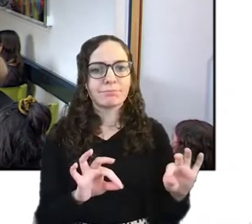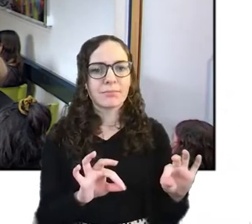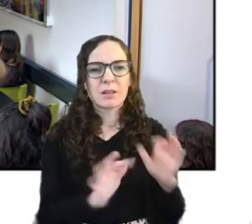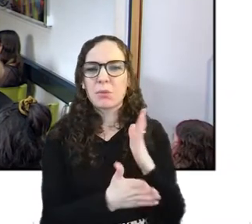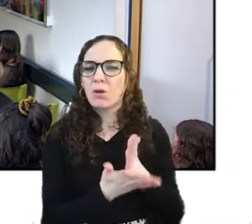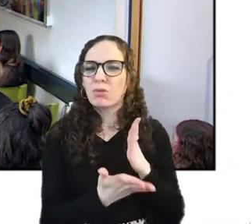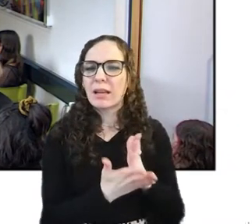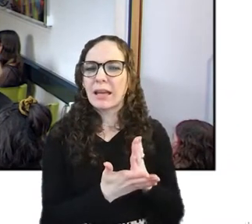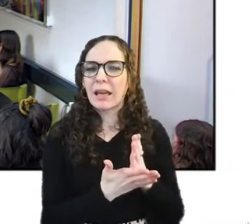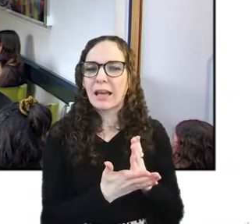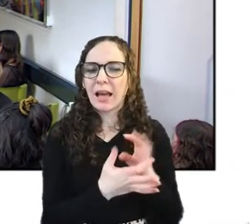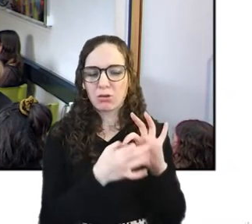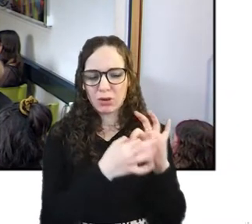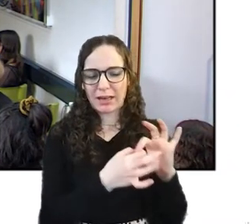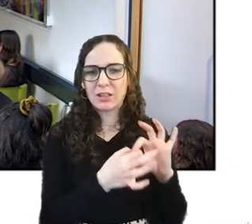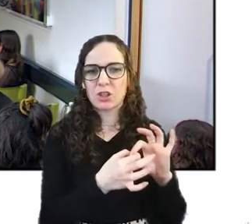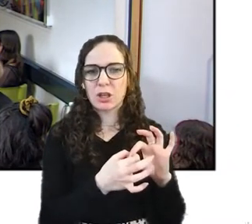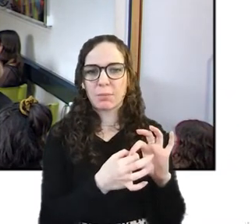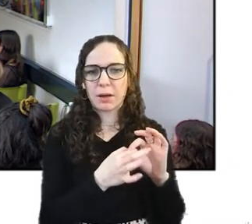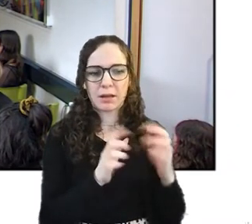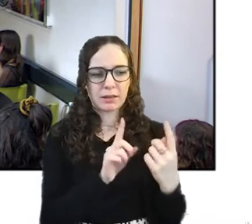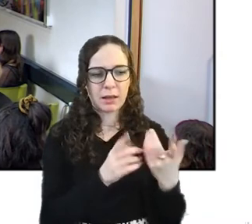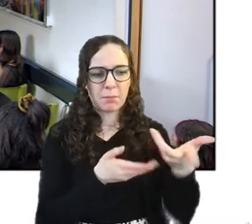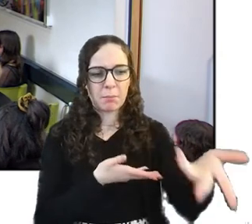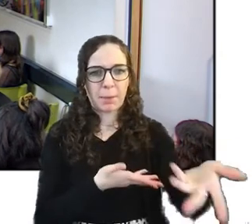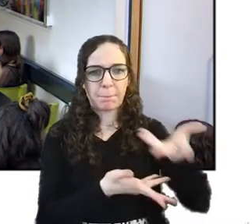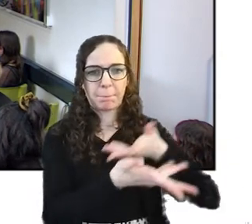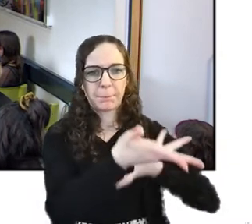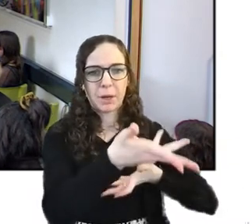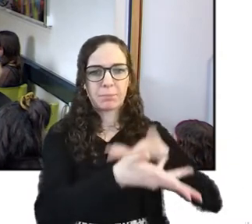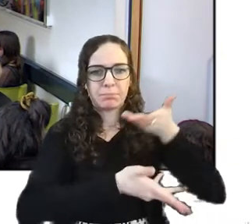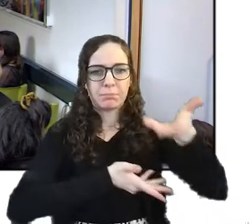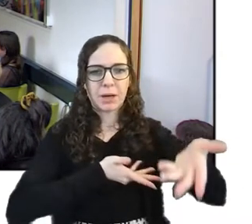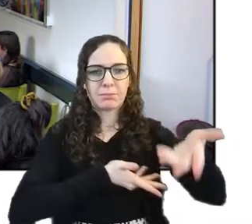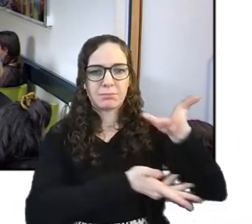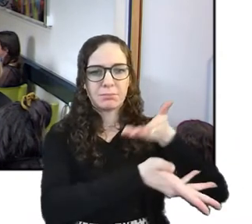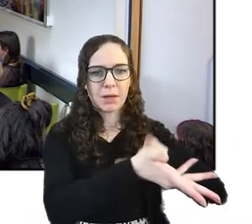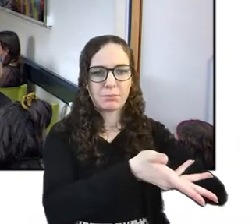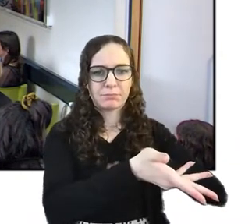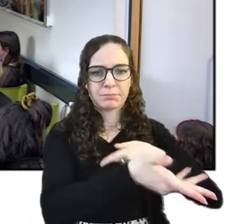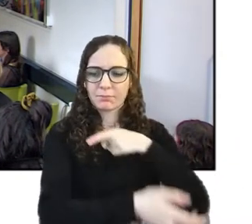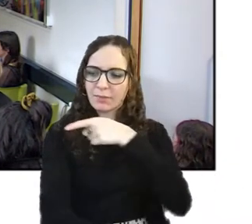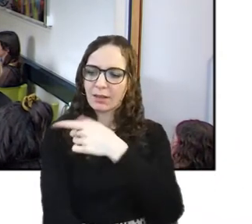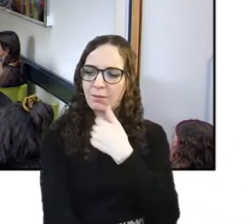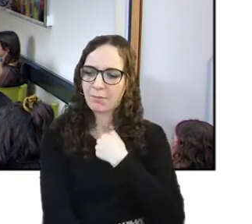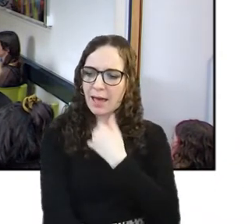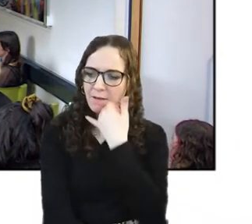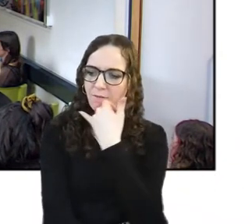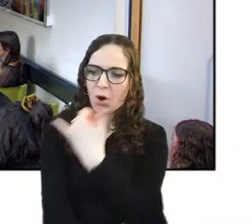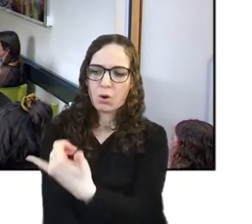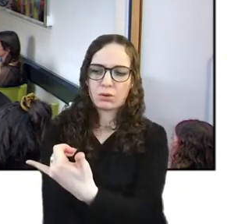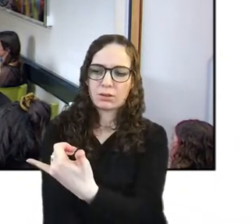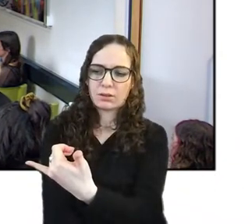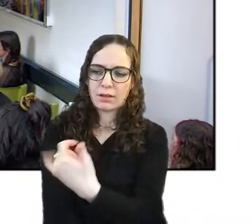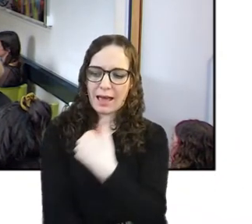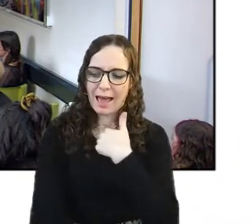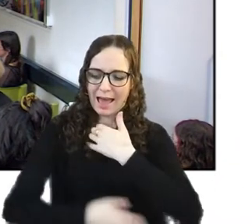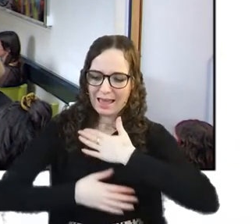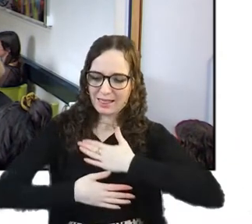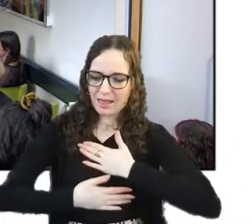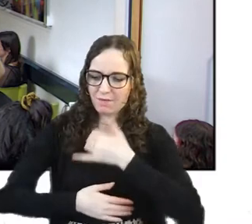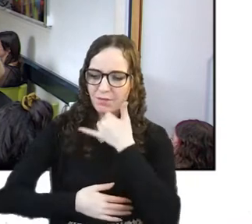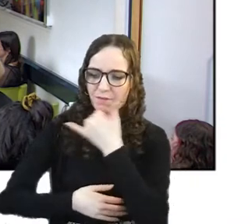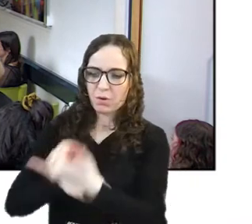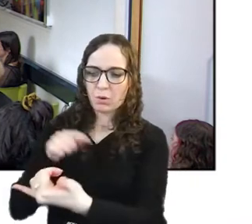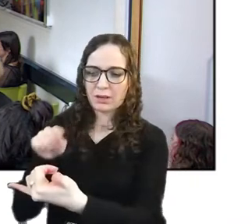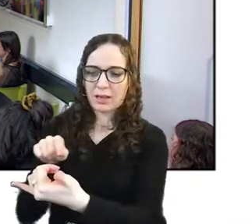um and it led me to think like whether my phone loved me um as well as whether i love my